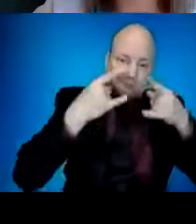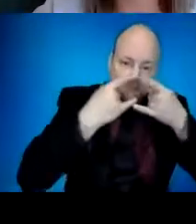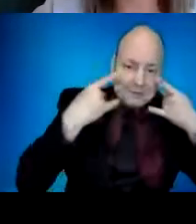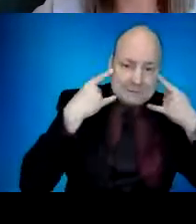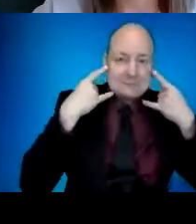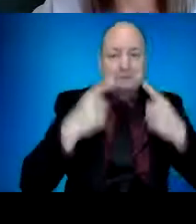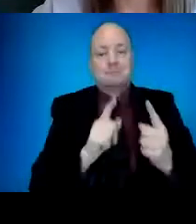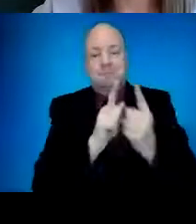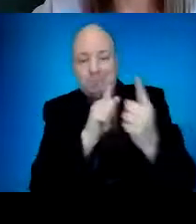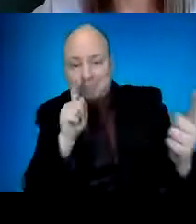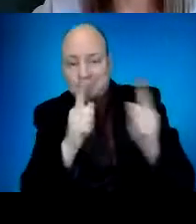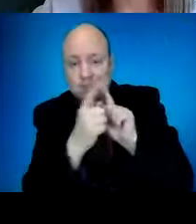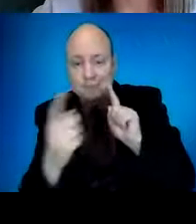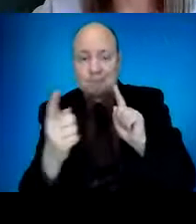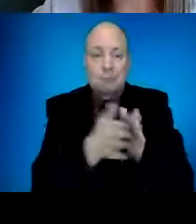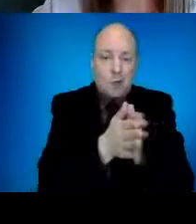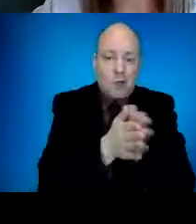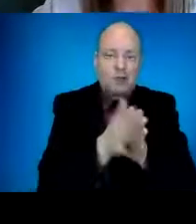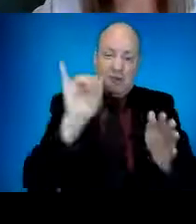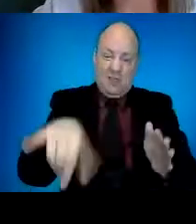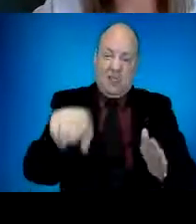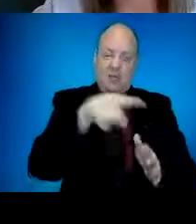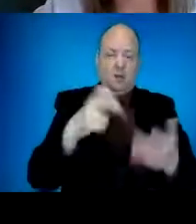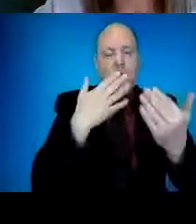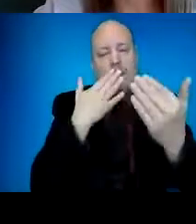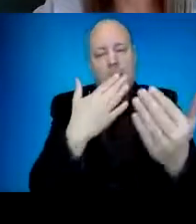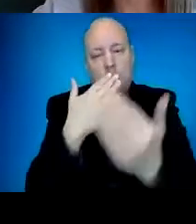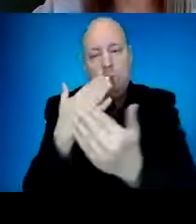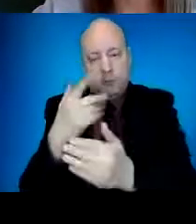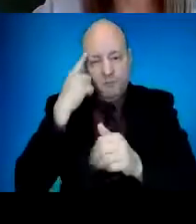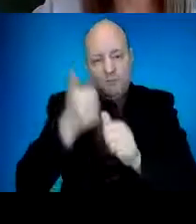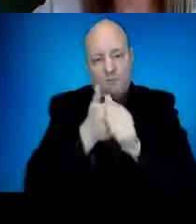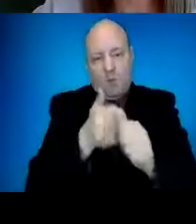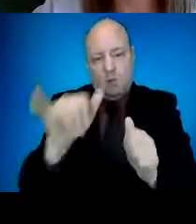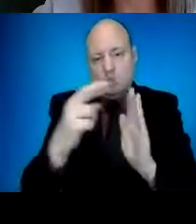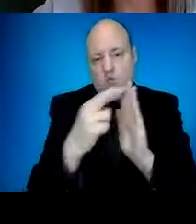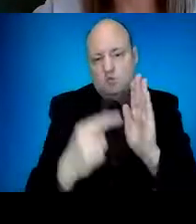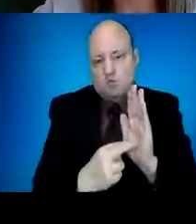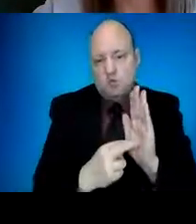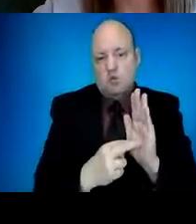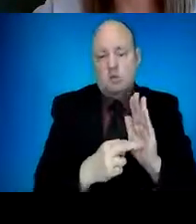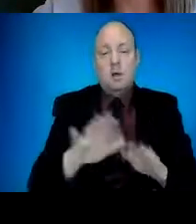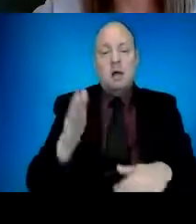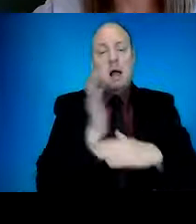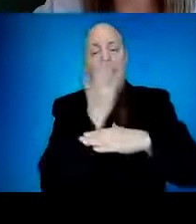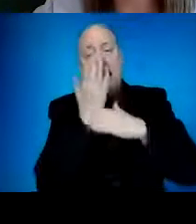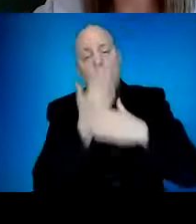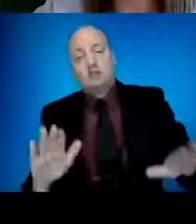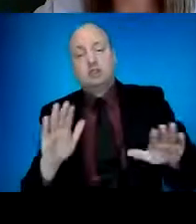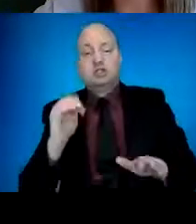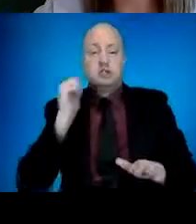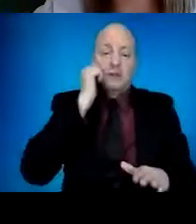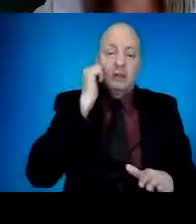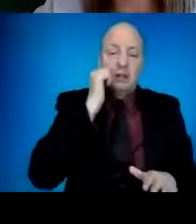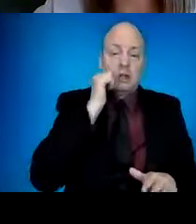Our rolling seven-day case average of new cases as of yesterday was 315. That's a decline of